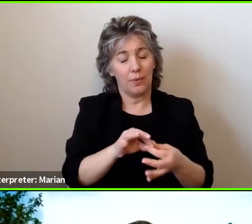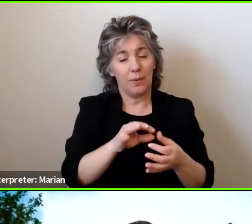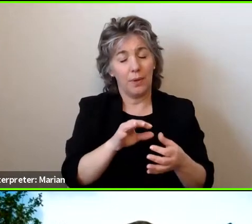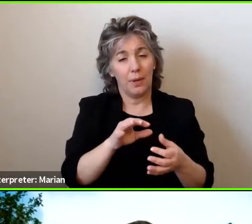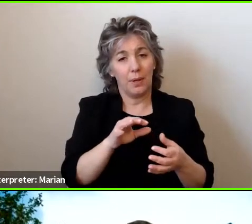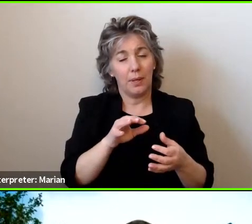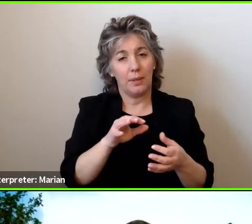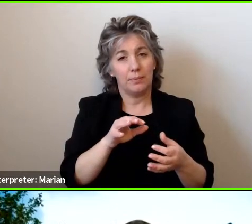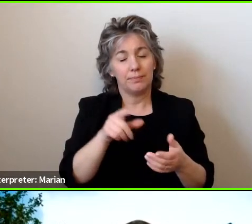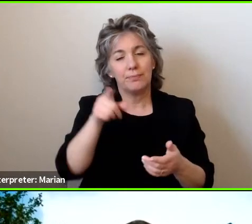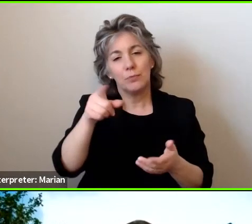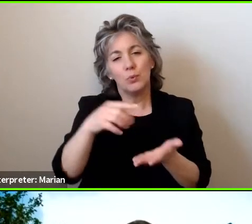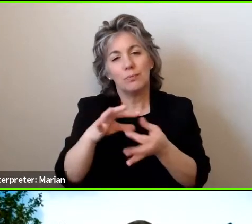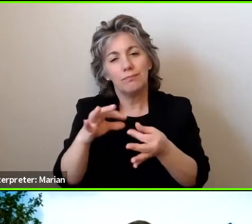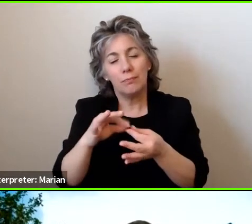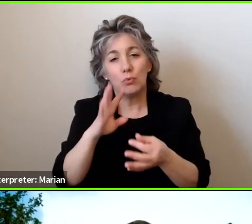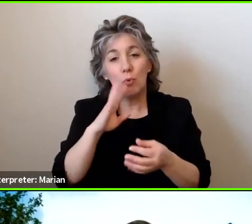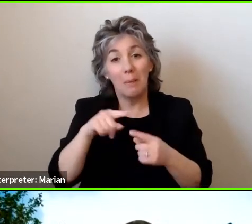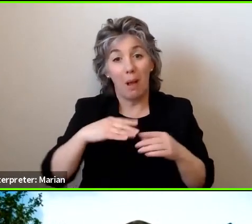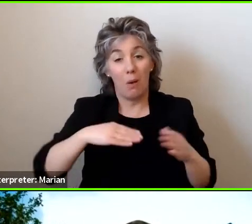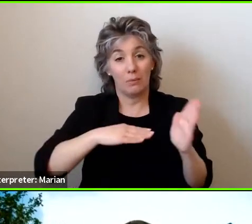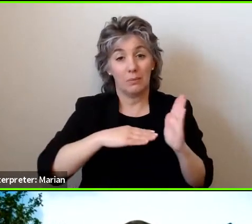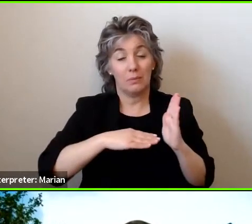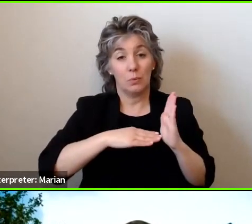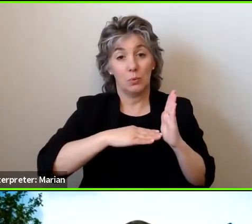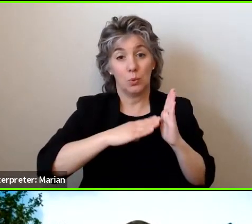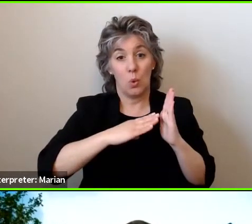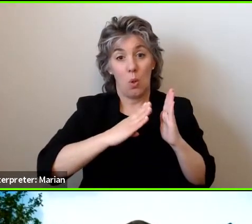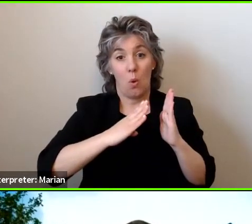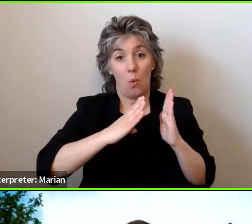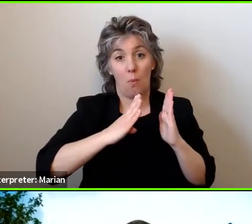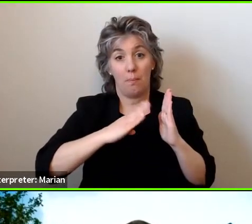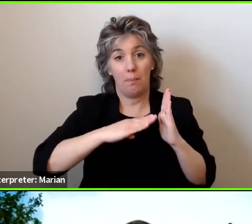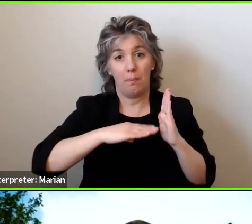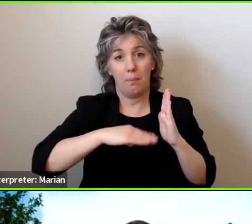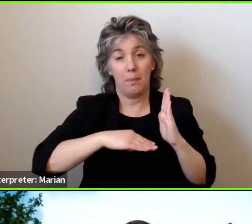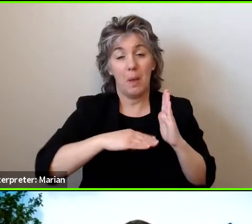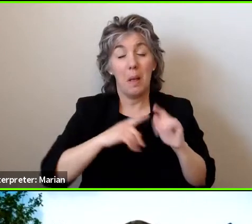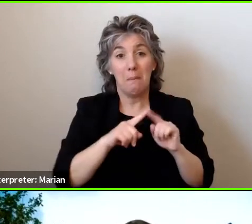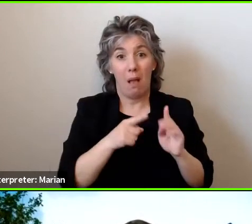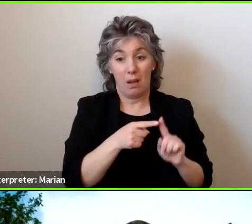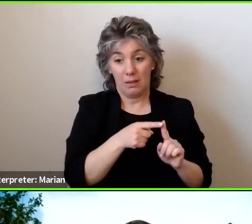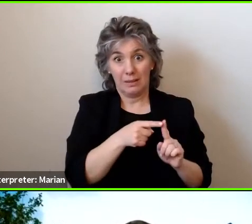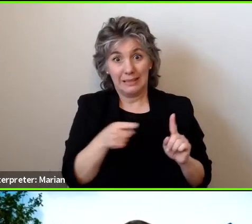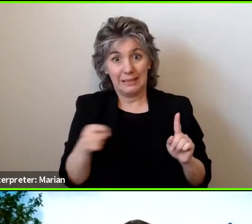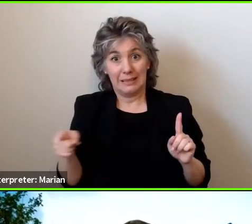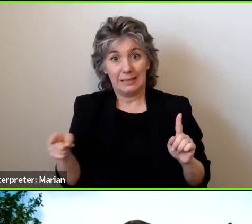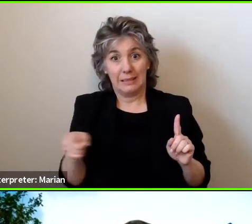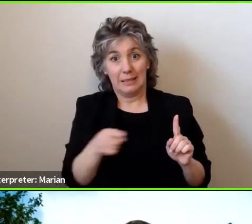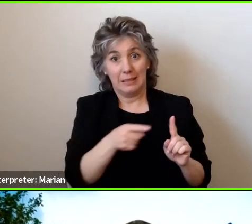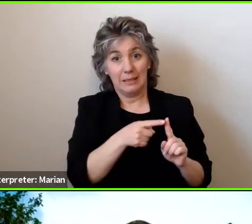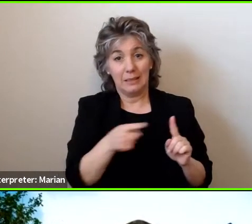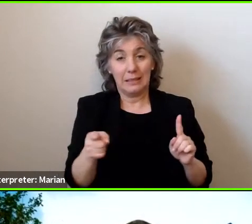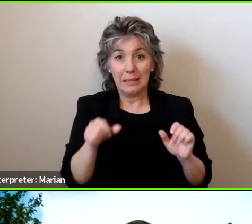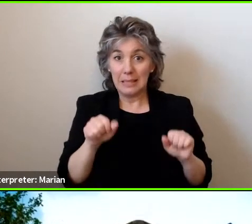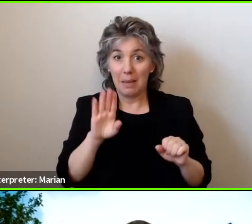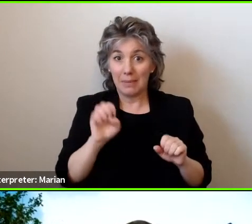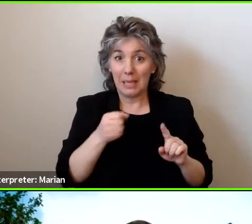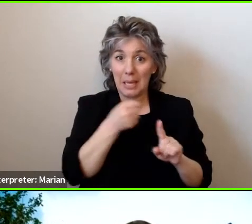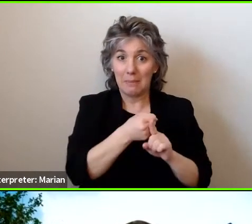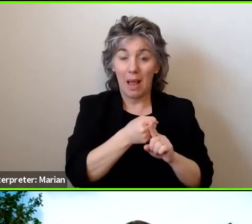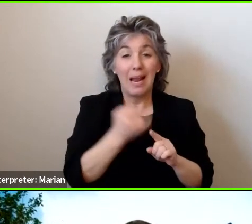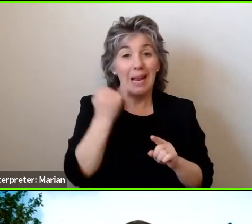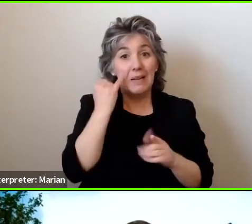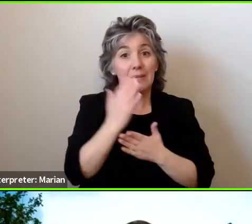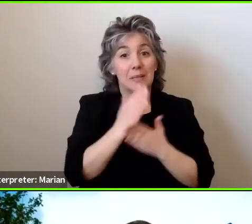a lot about the slope of the ramp. But the distance of the ramp could have impacts for people who have challenges walking longer